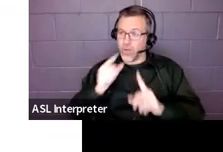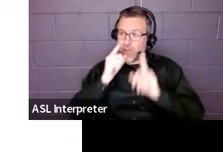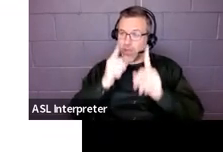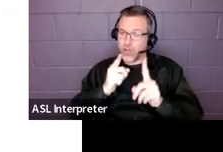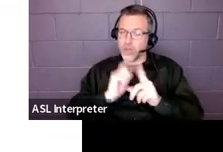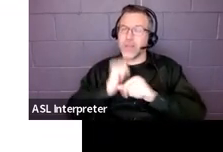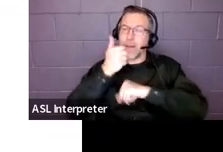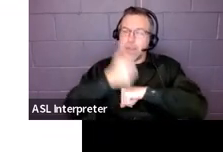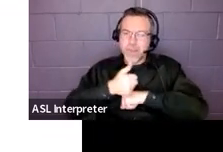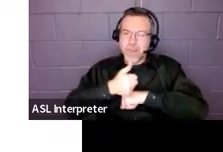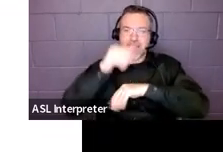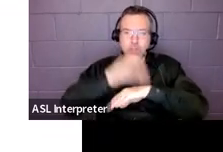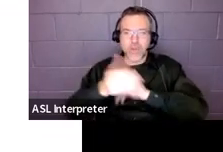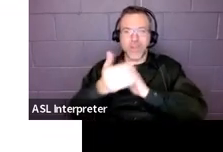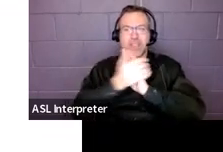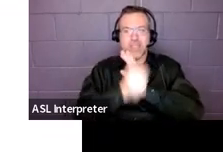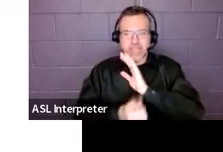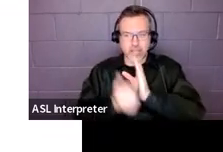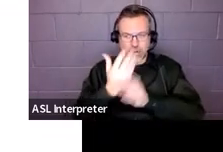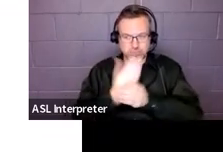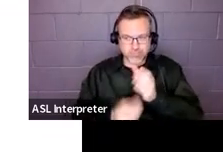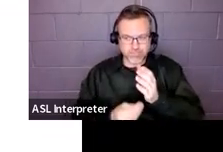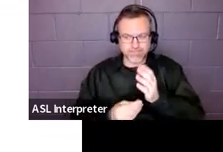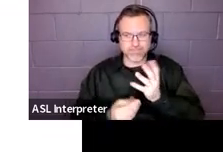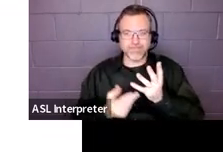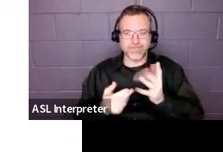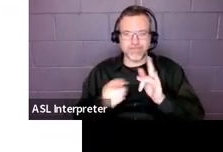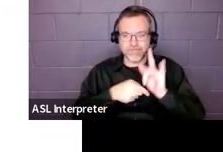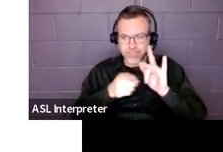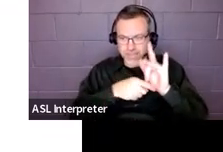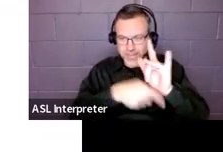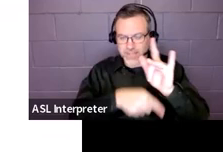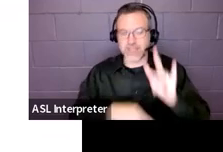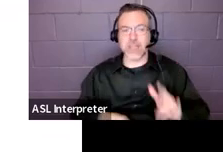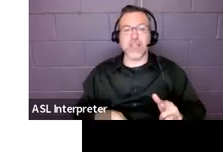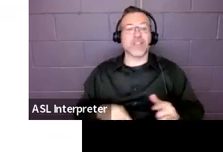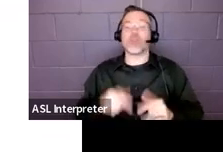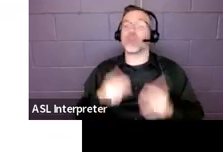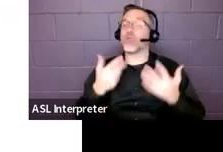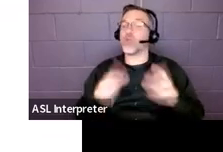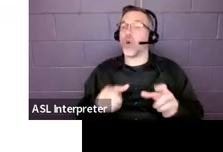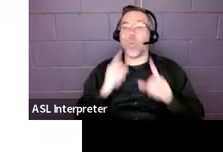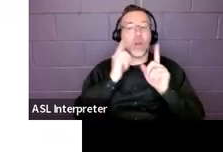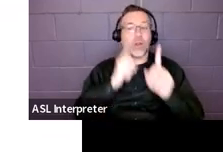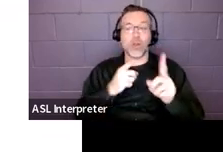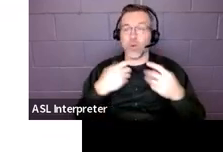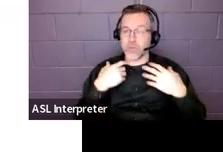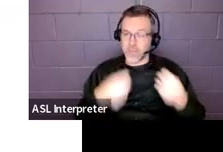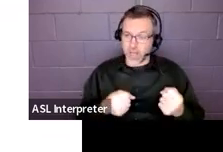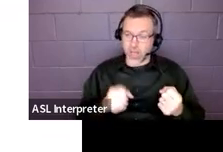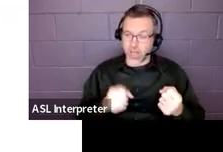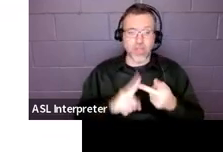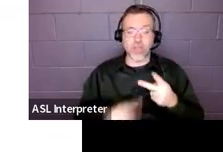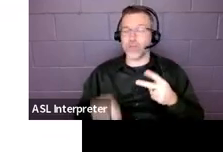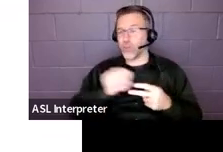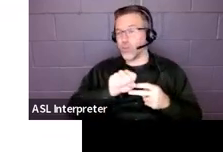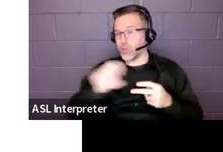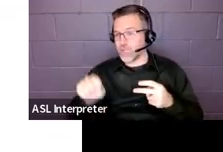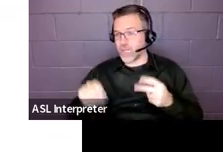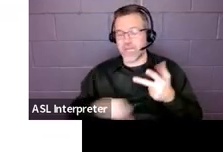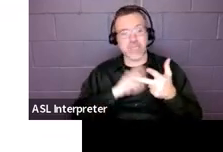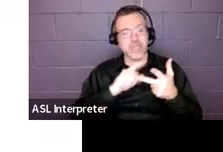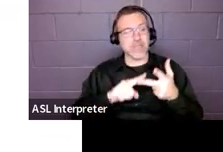skill deficit. So we would not want to see goals in health or goals in social studies or goals in science.